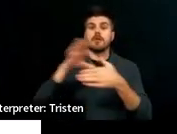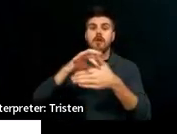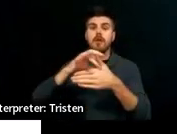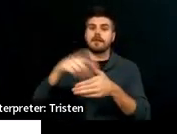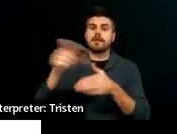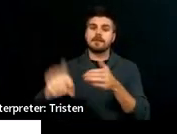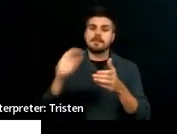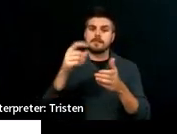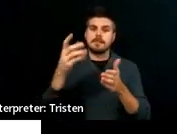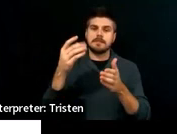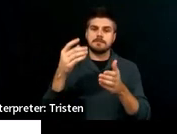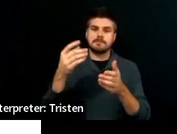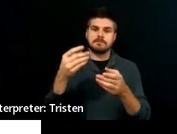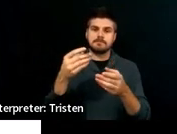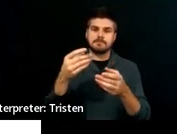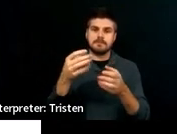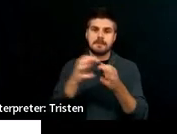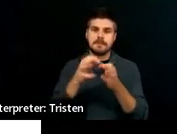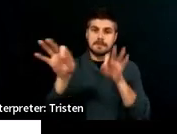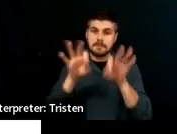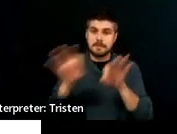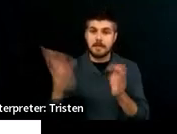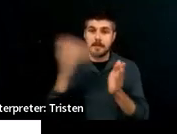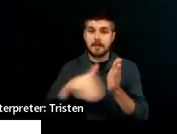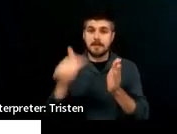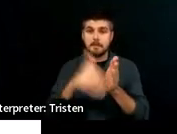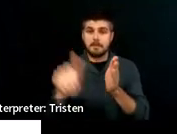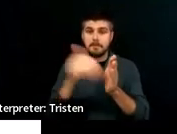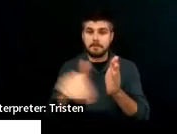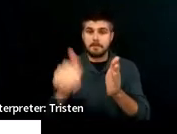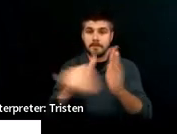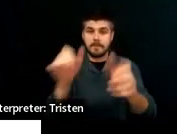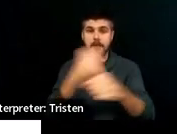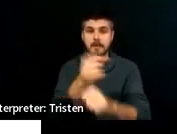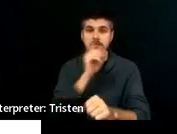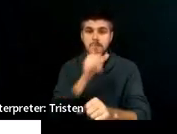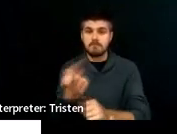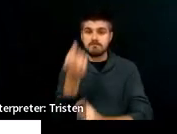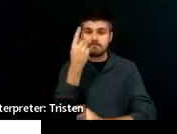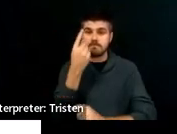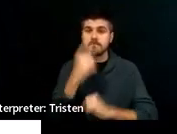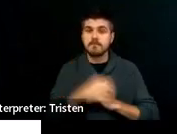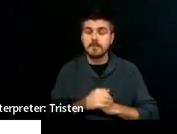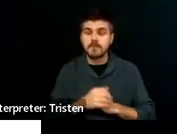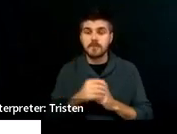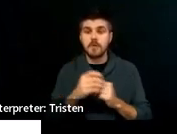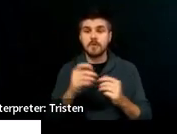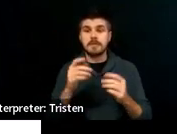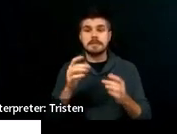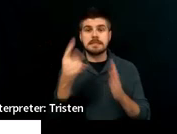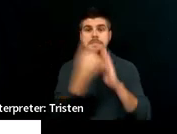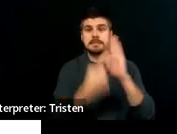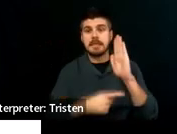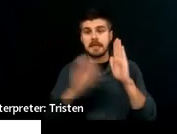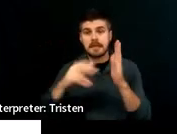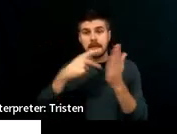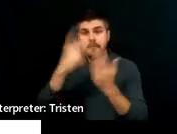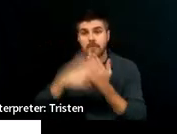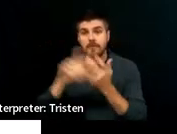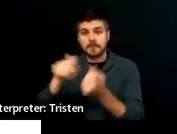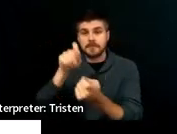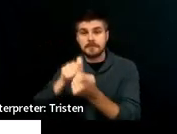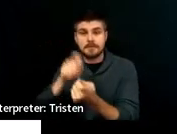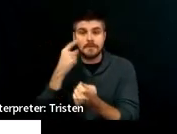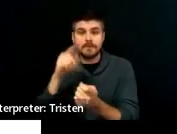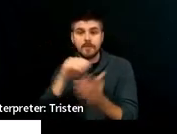individualized at that particular student and their program and their needs. What is most appropriate